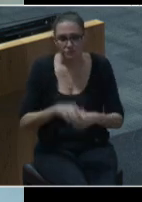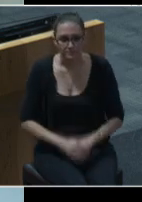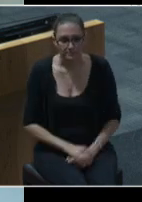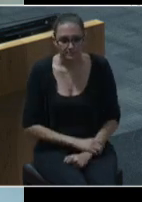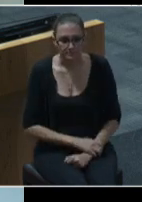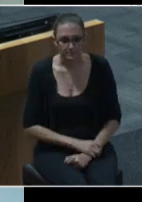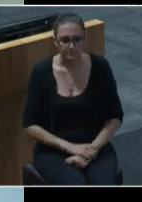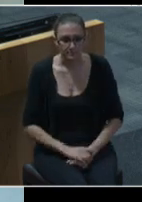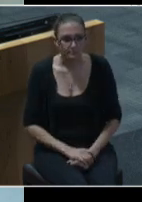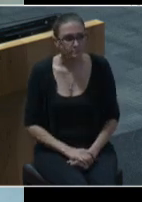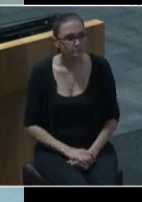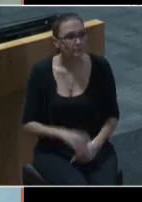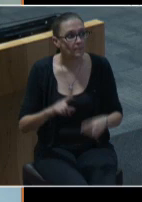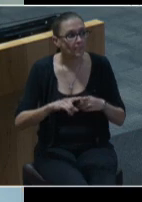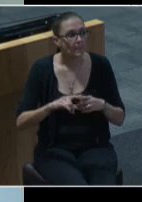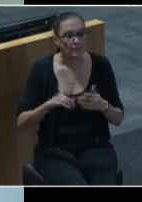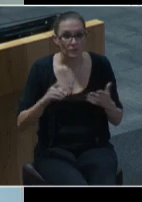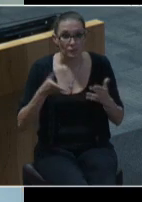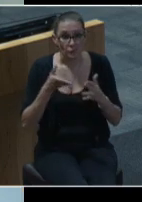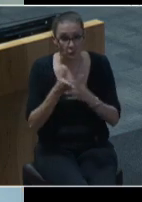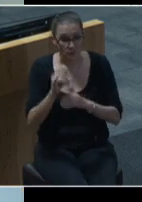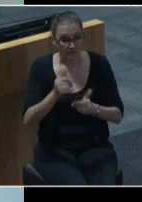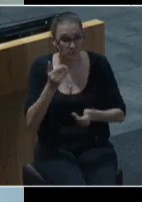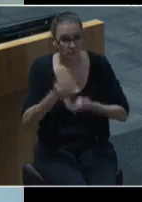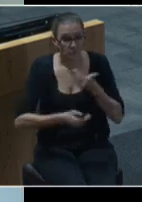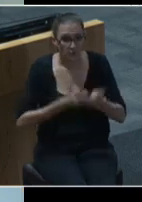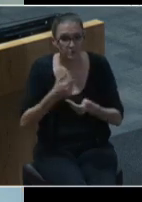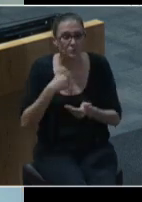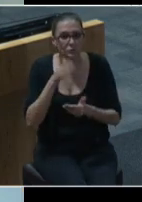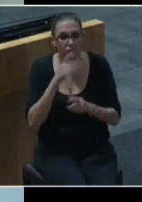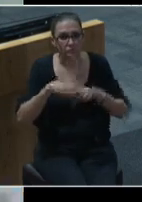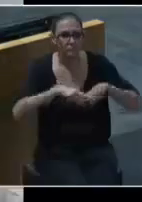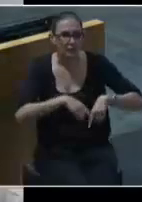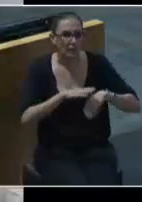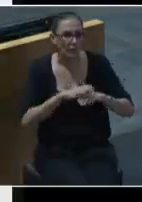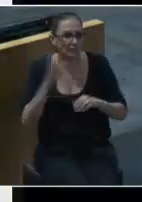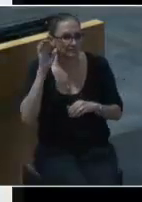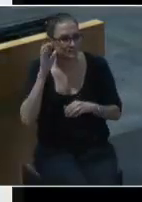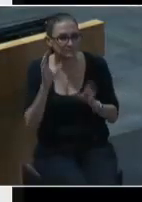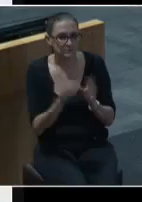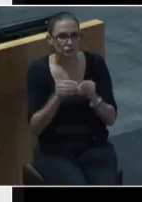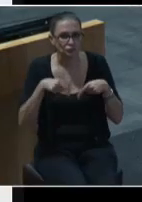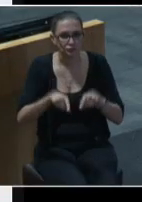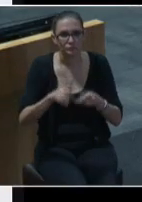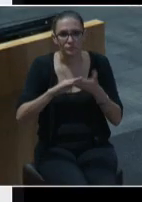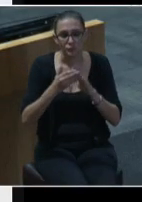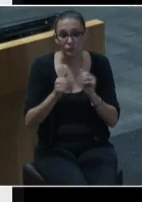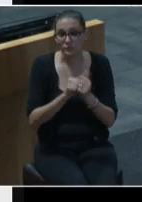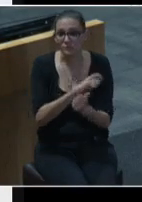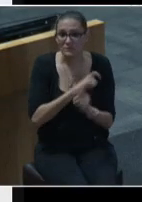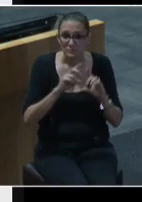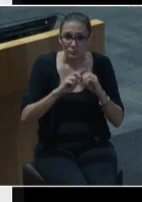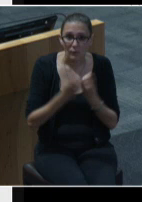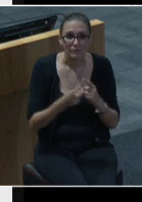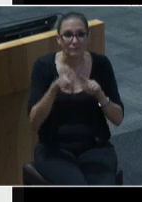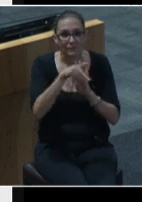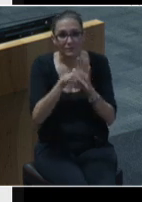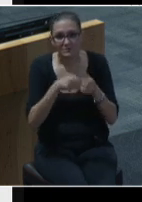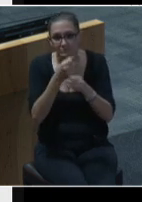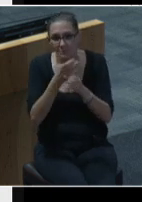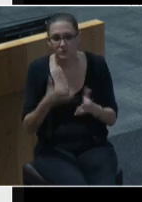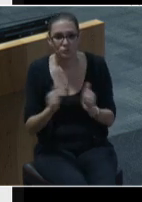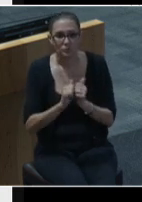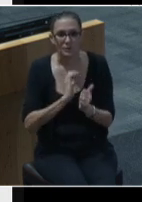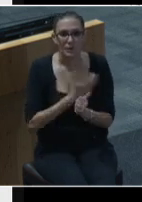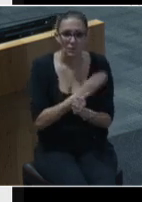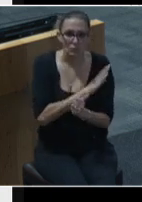Throughout this entire process, we will also rely on listening sessions with the community, within the police department, with policymakers, and with